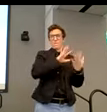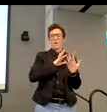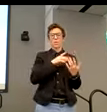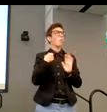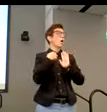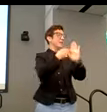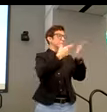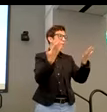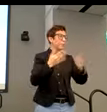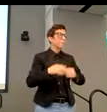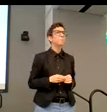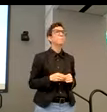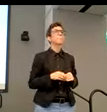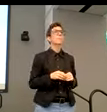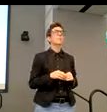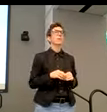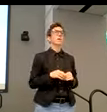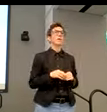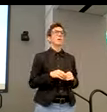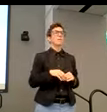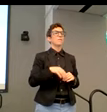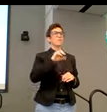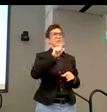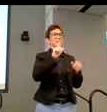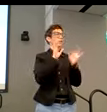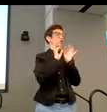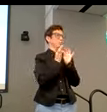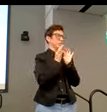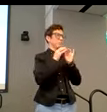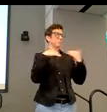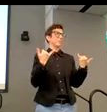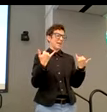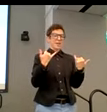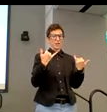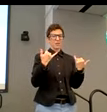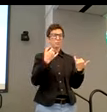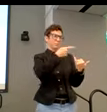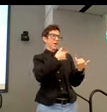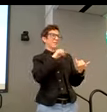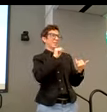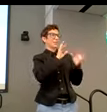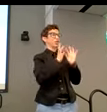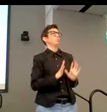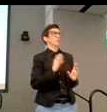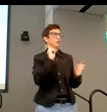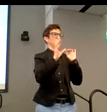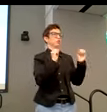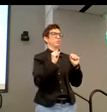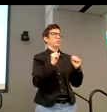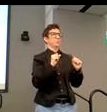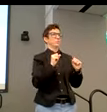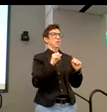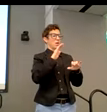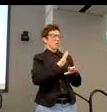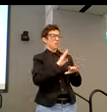I could give is within field of sound language interpretation. Today, you know, in our Zoom being today, we have the ASL interpreter kind of it's on its own window.